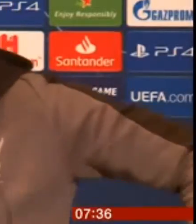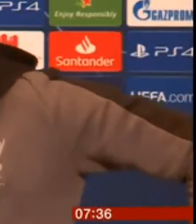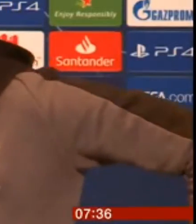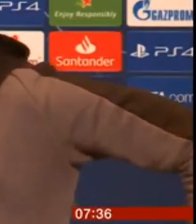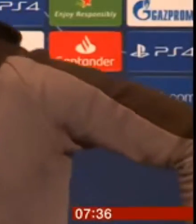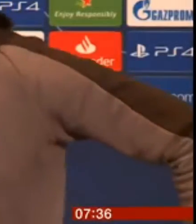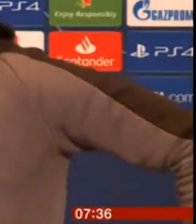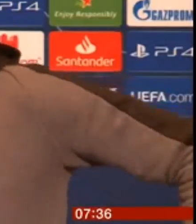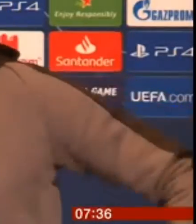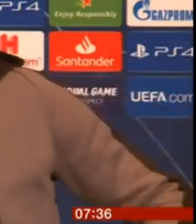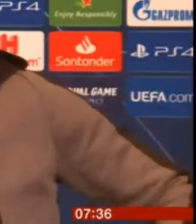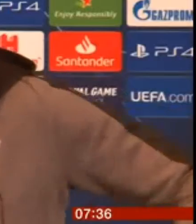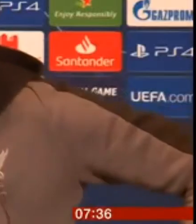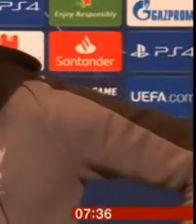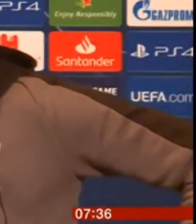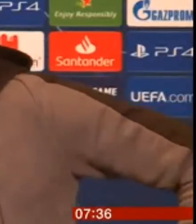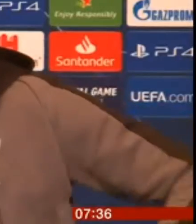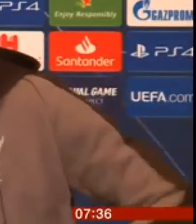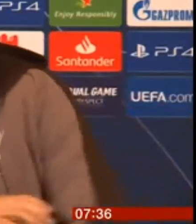Wow.